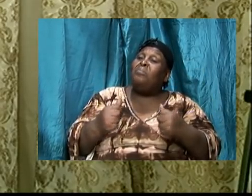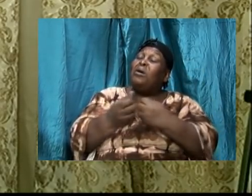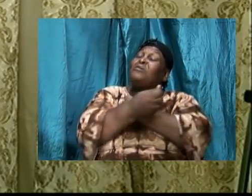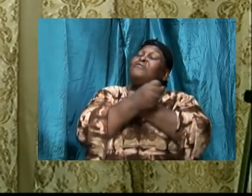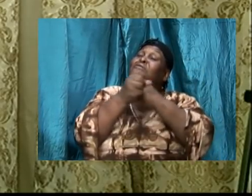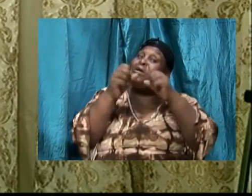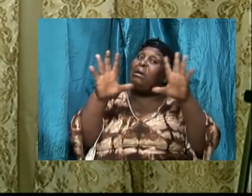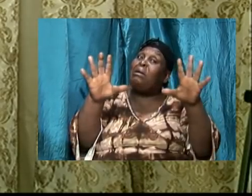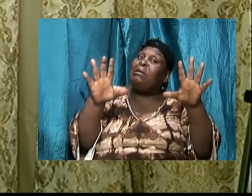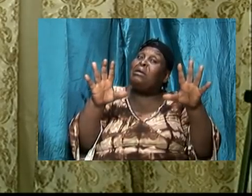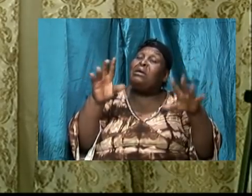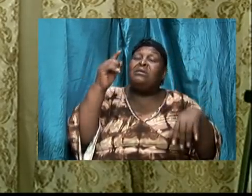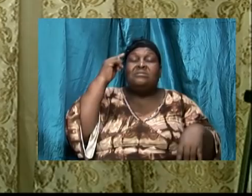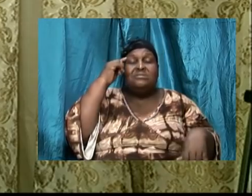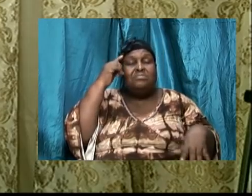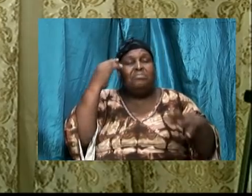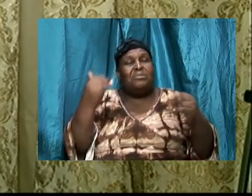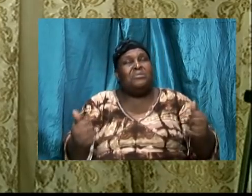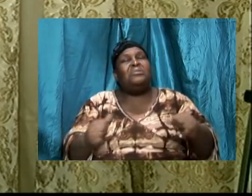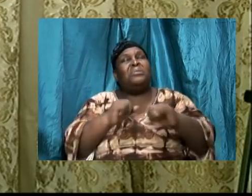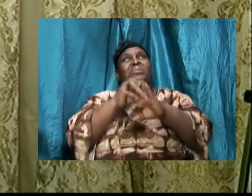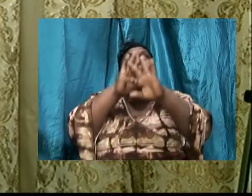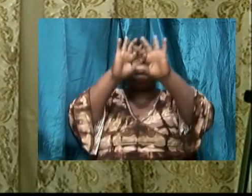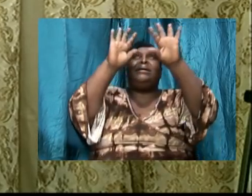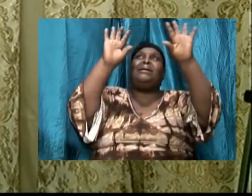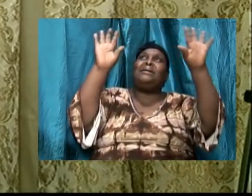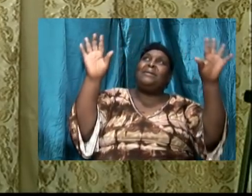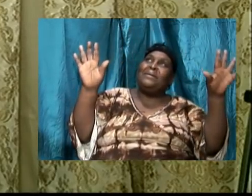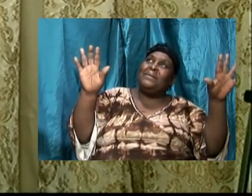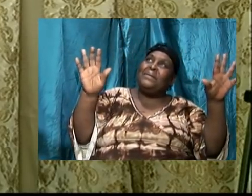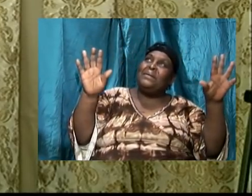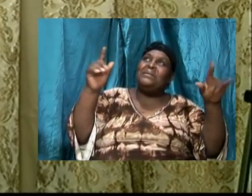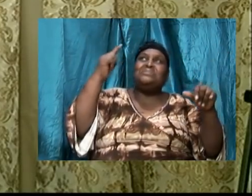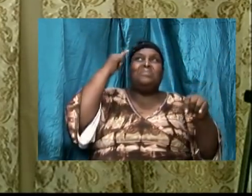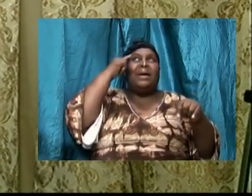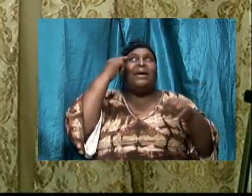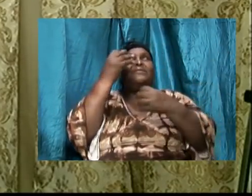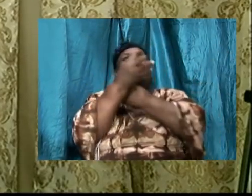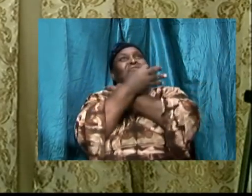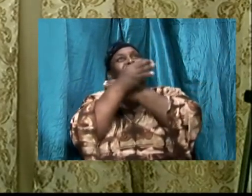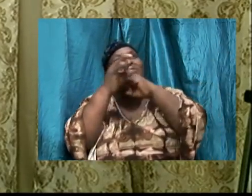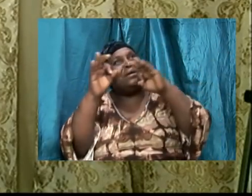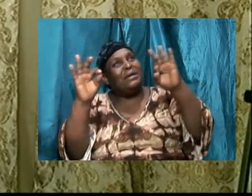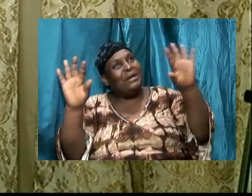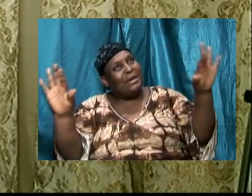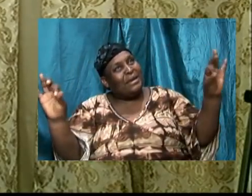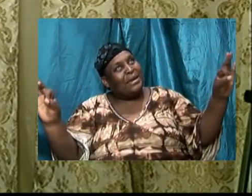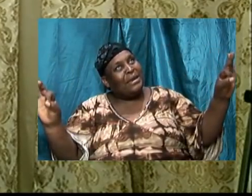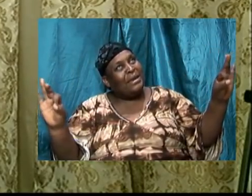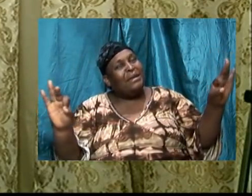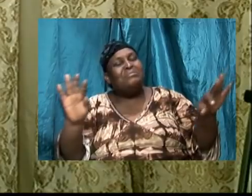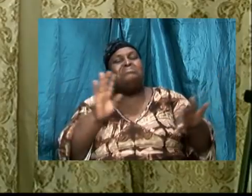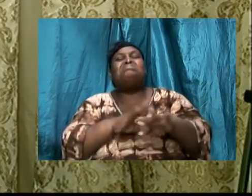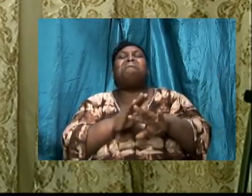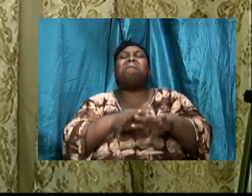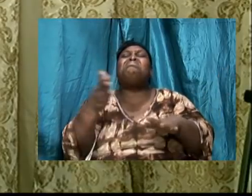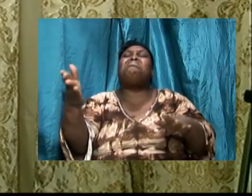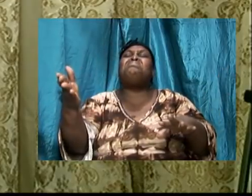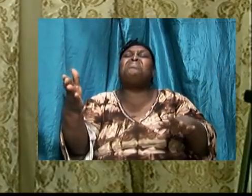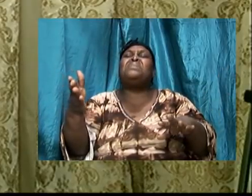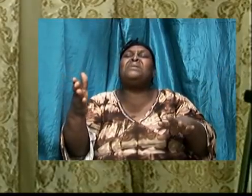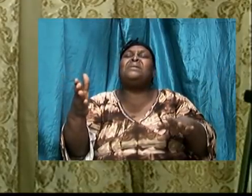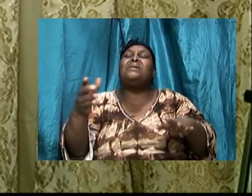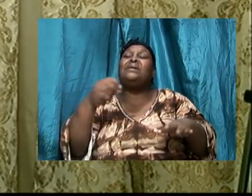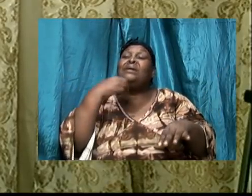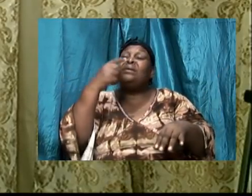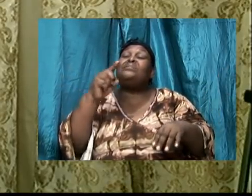His mind is now clear that he is free. And he slapped him and told him to go. The power of the